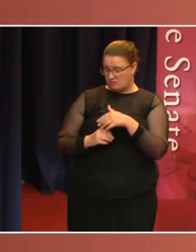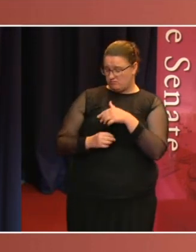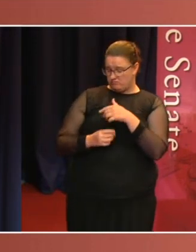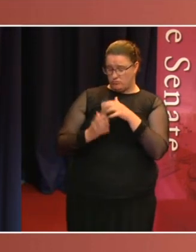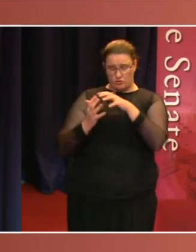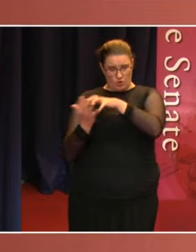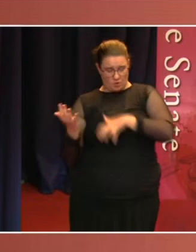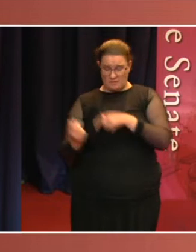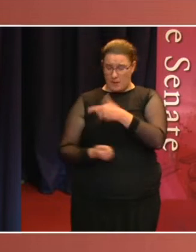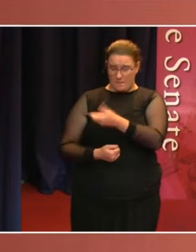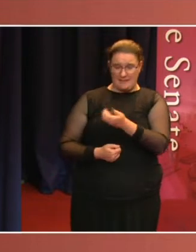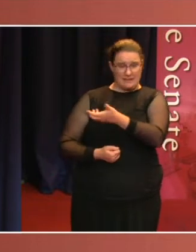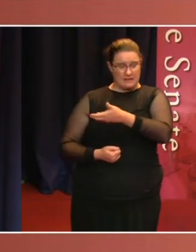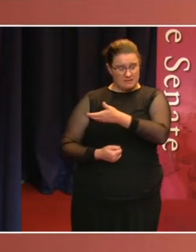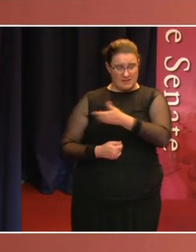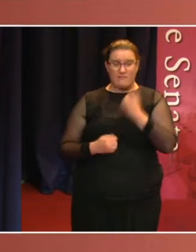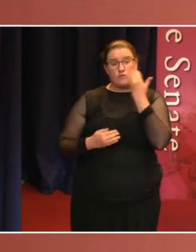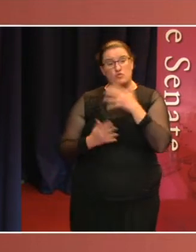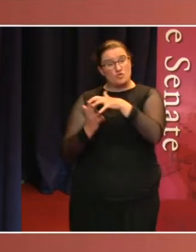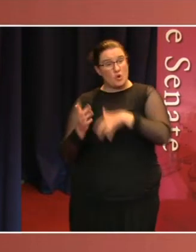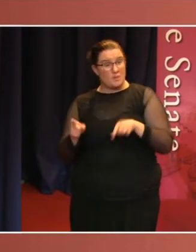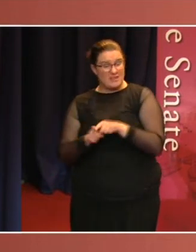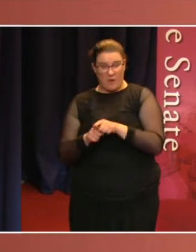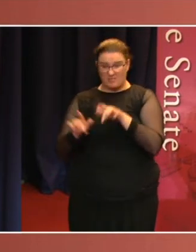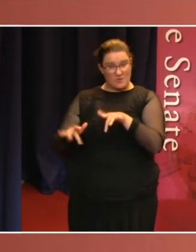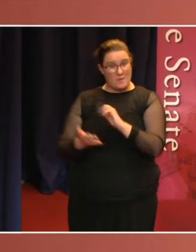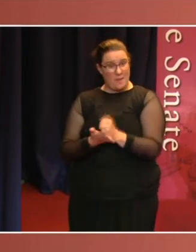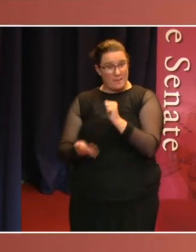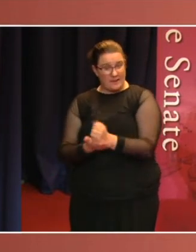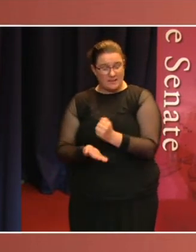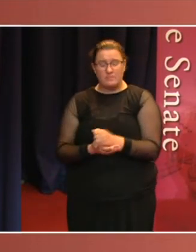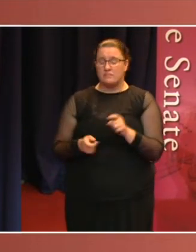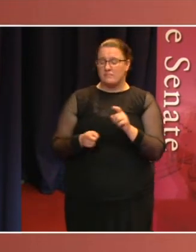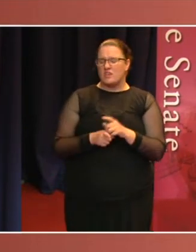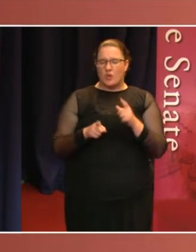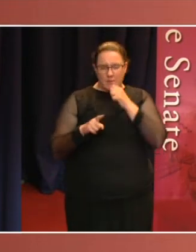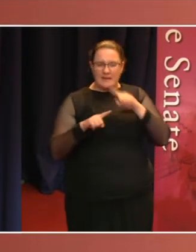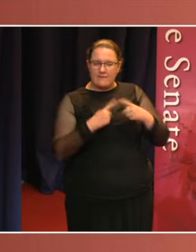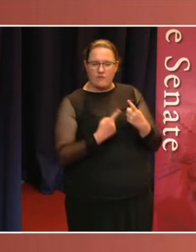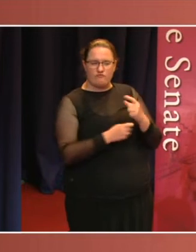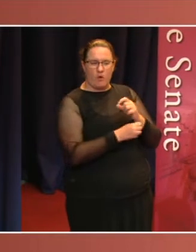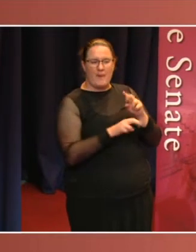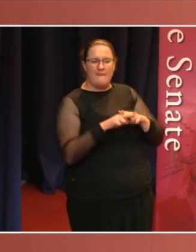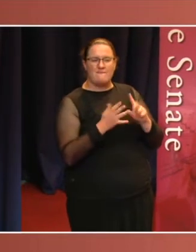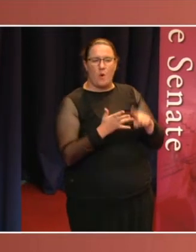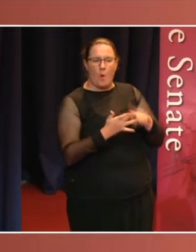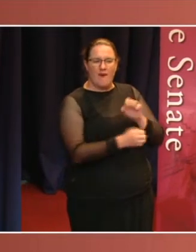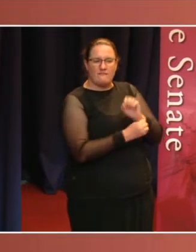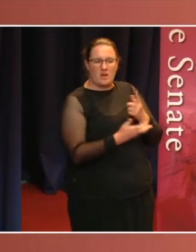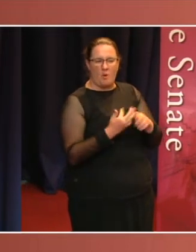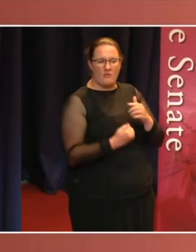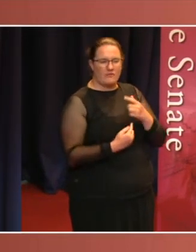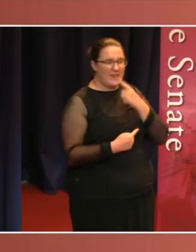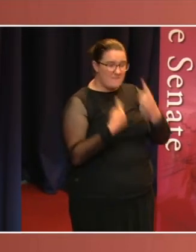as in scope and timeliness, it distinguishes itself from freedom of information requests. I think anyone who has put in a freedom of